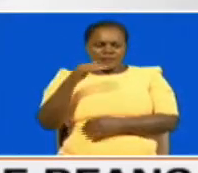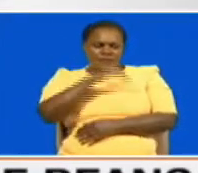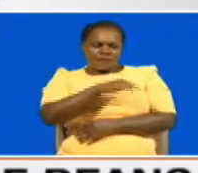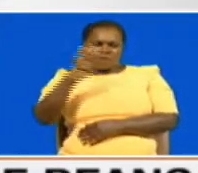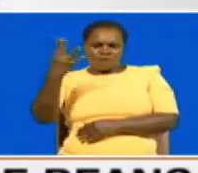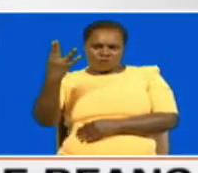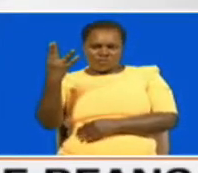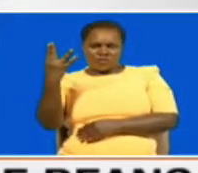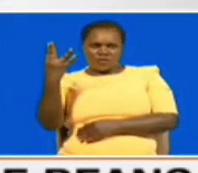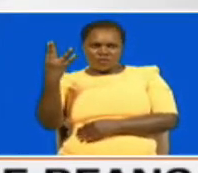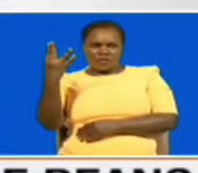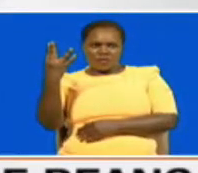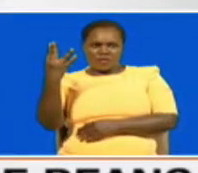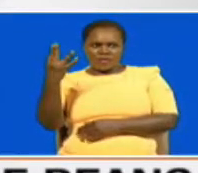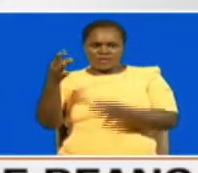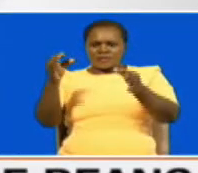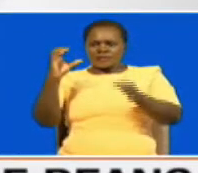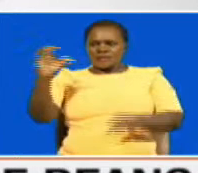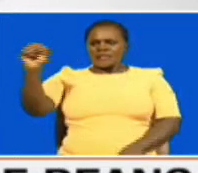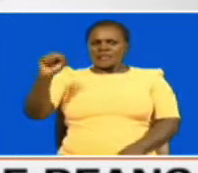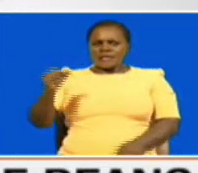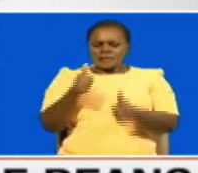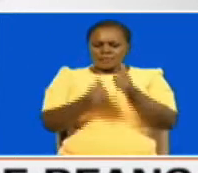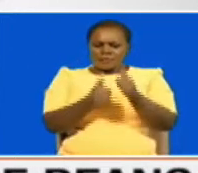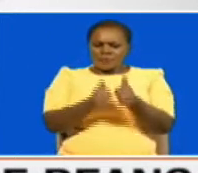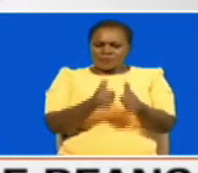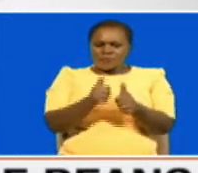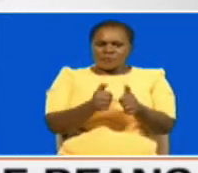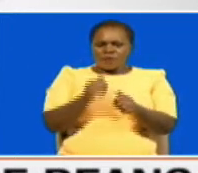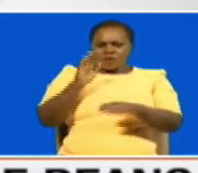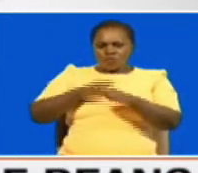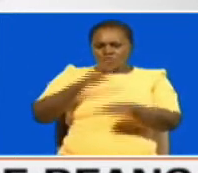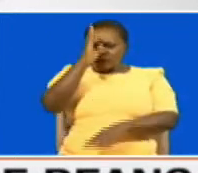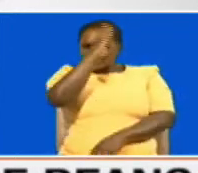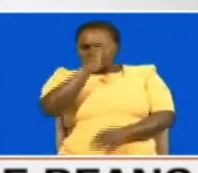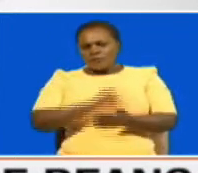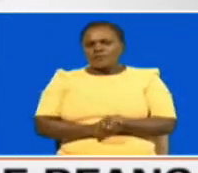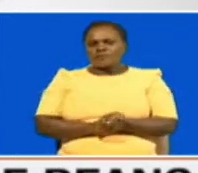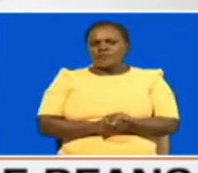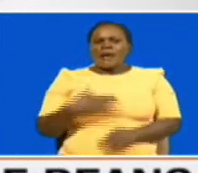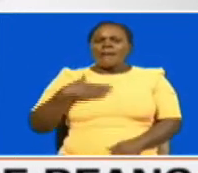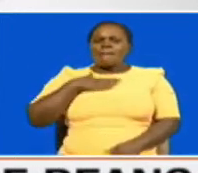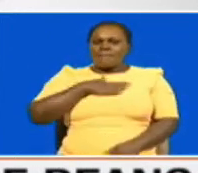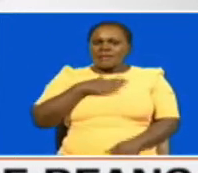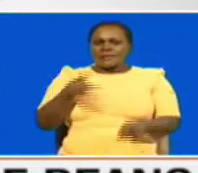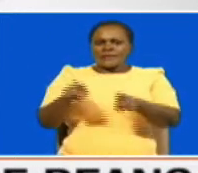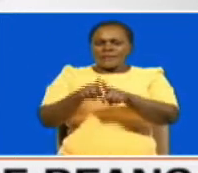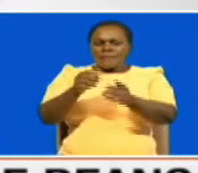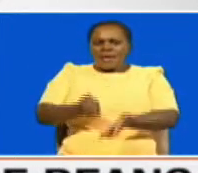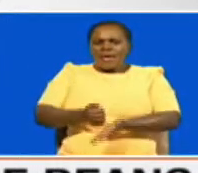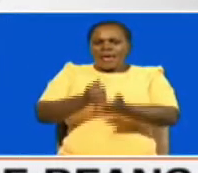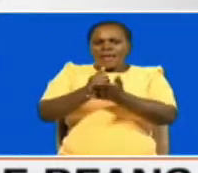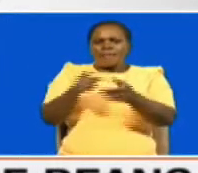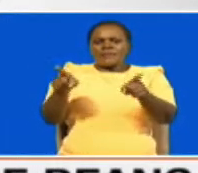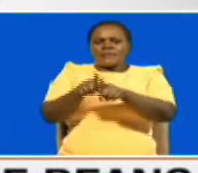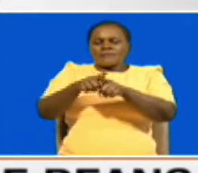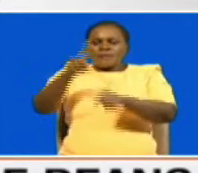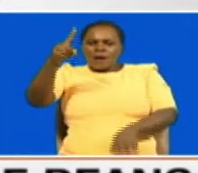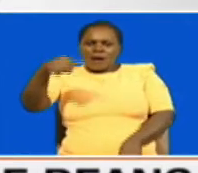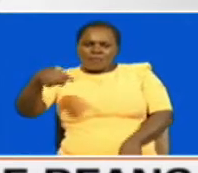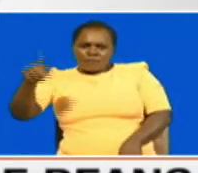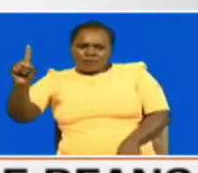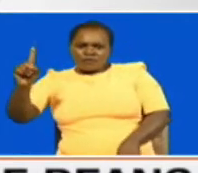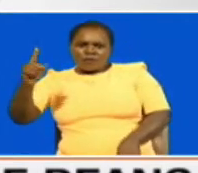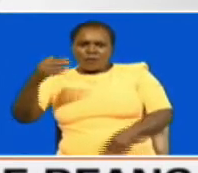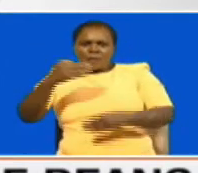august she claims ukuryatani wrote to her saying good afternoon please also facilitate similar approvals